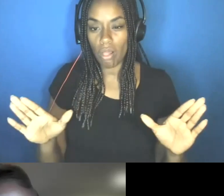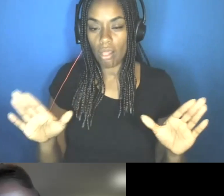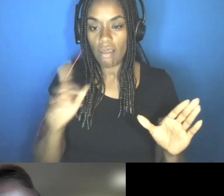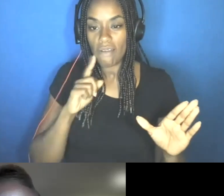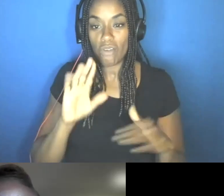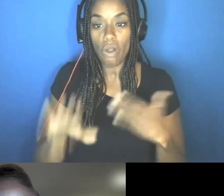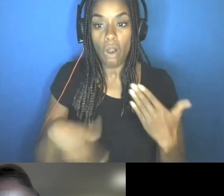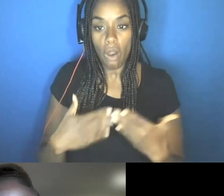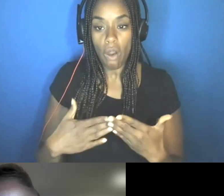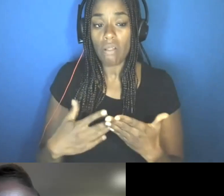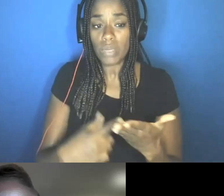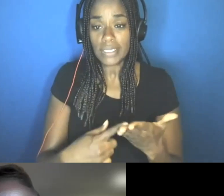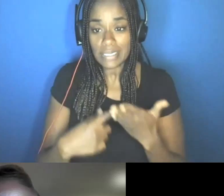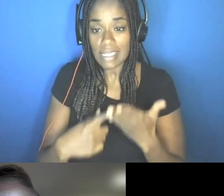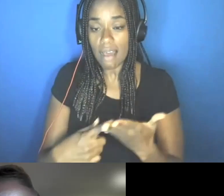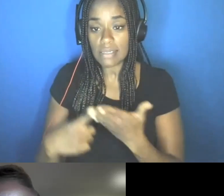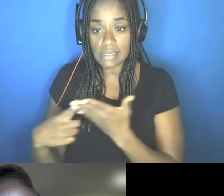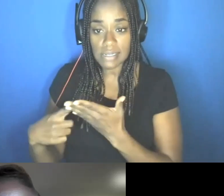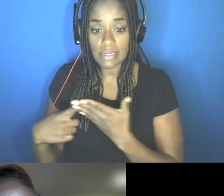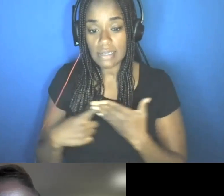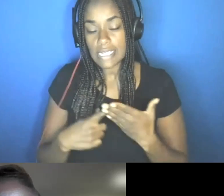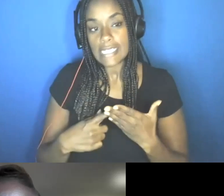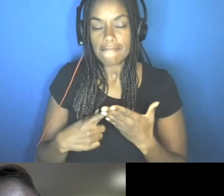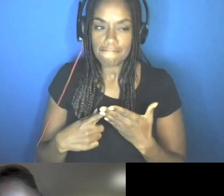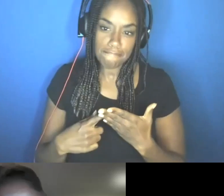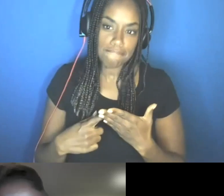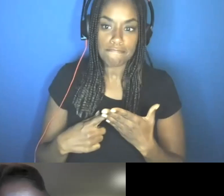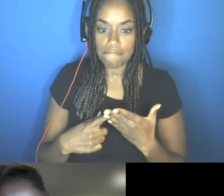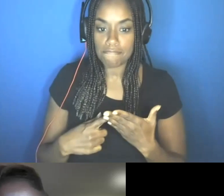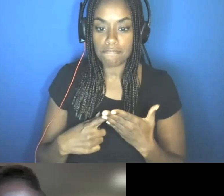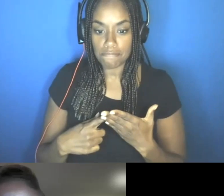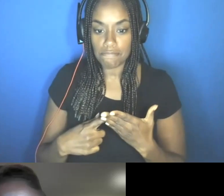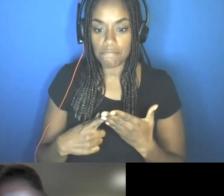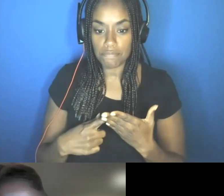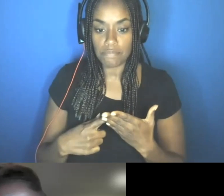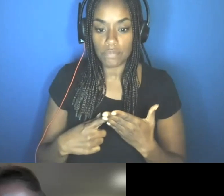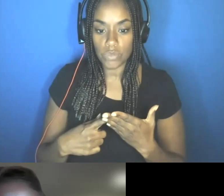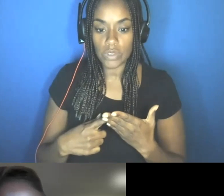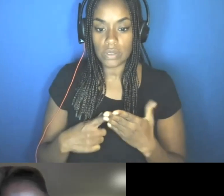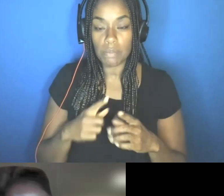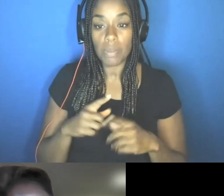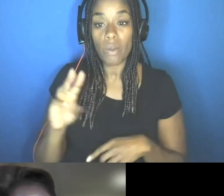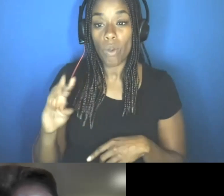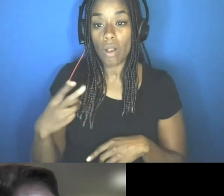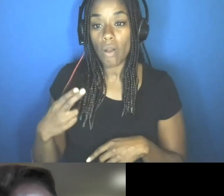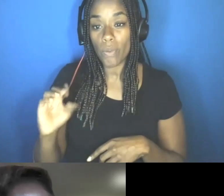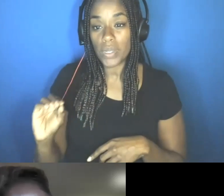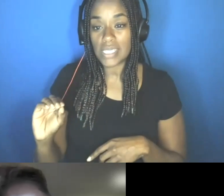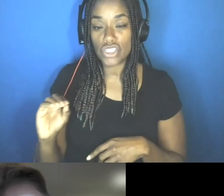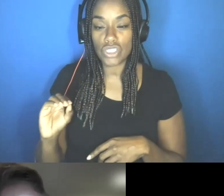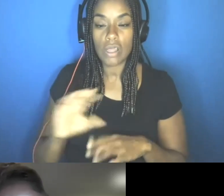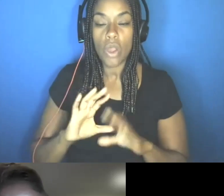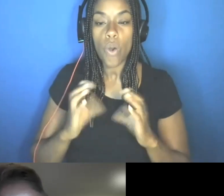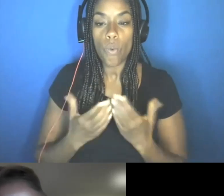debated. Ultimately, uh, we thought it was, well, the, the world health organization, the departments